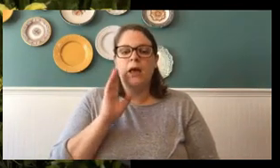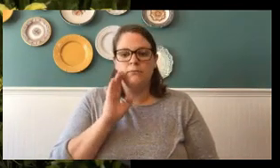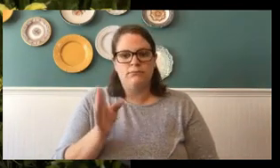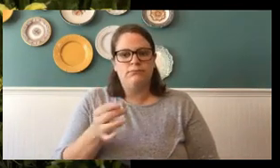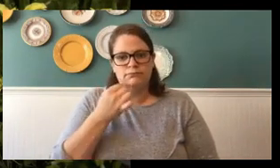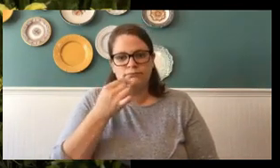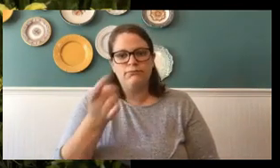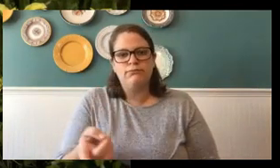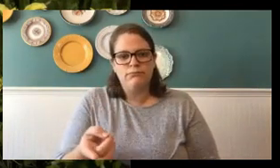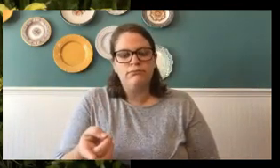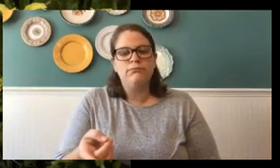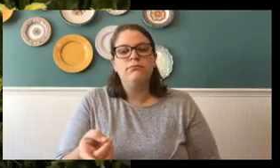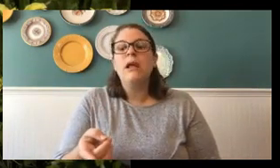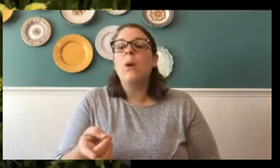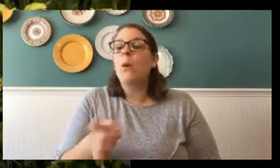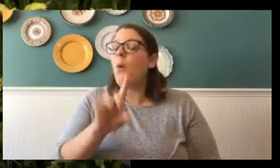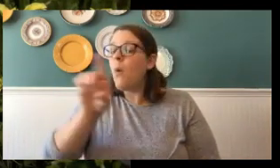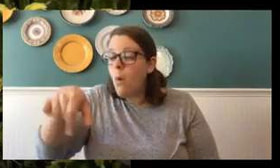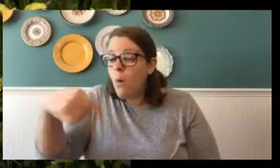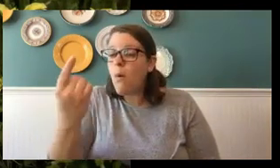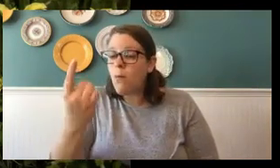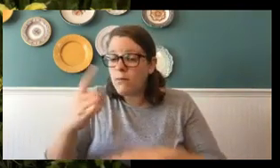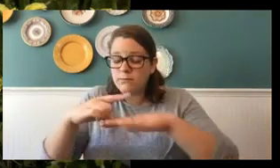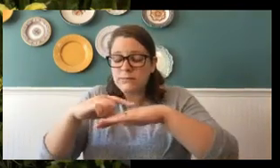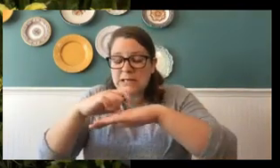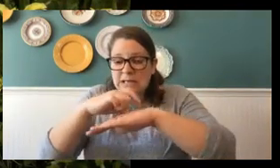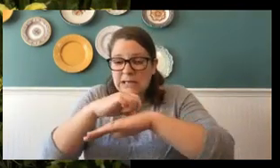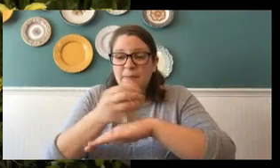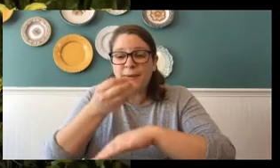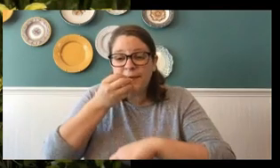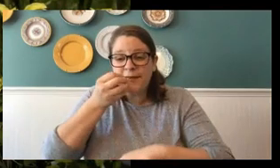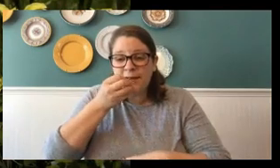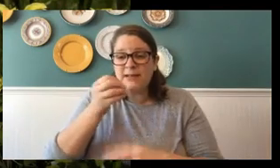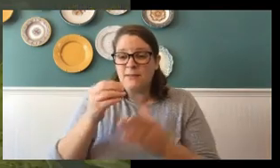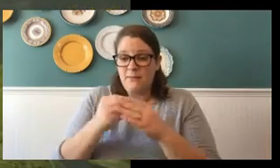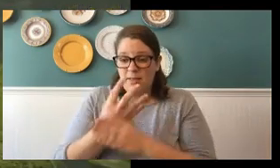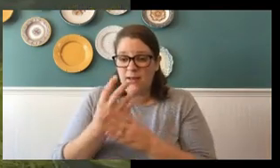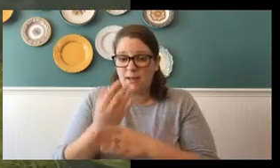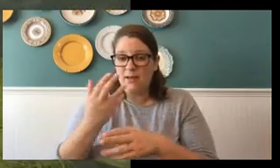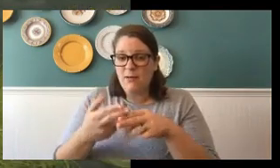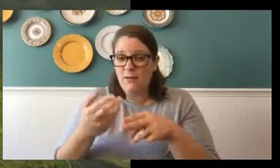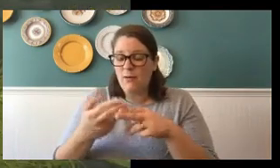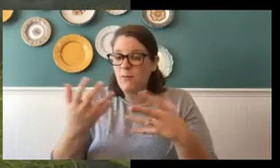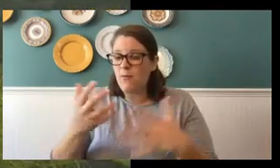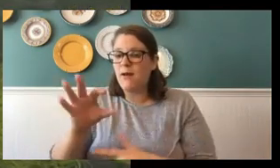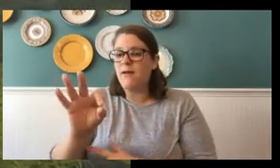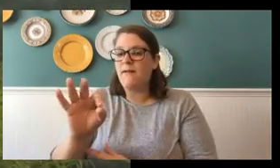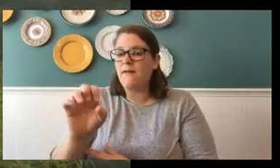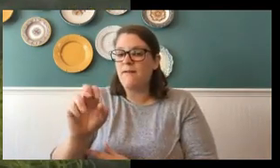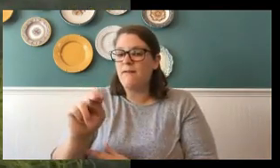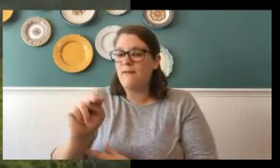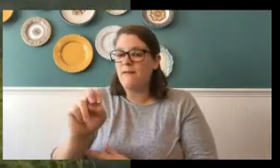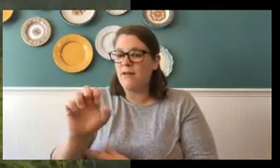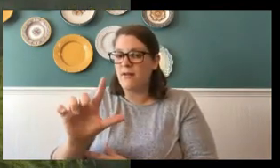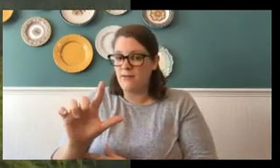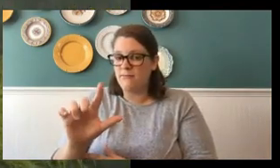that the only caterpillar that eats fennel is the black swallowtail.